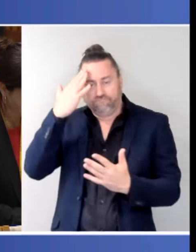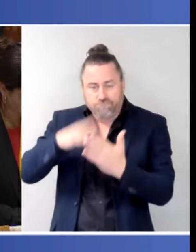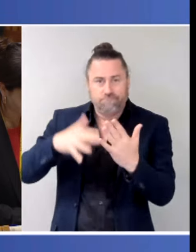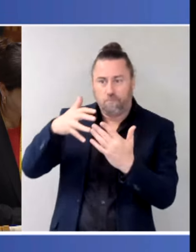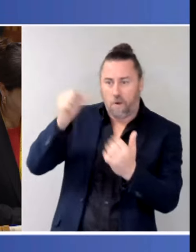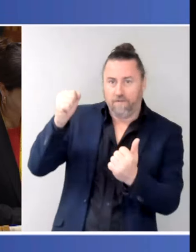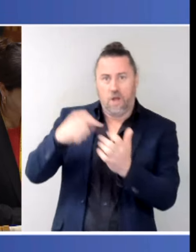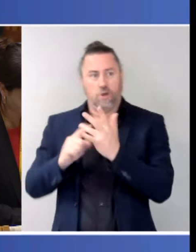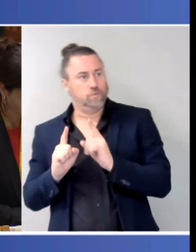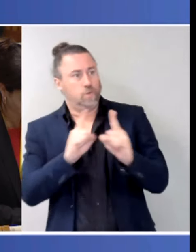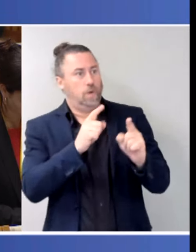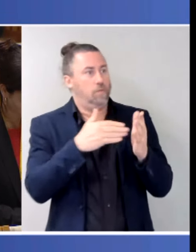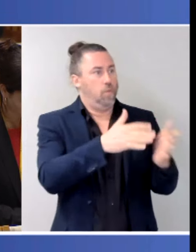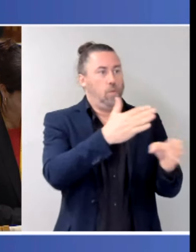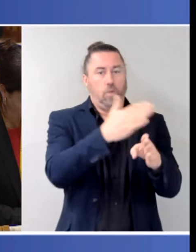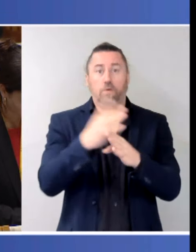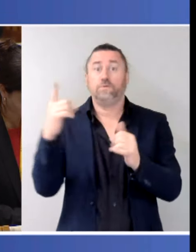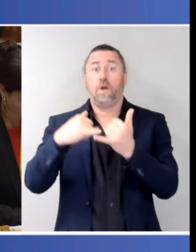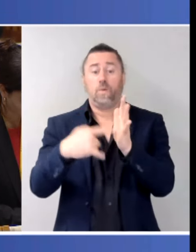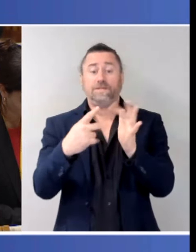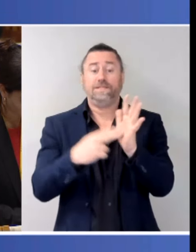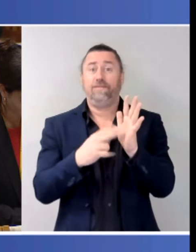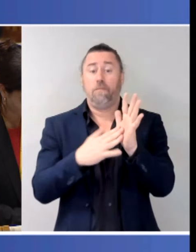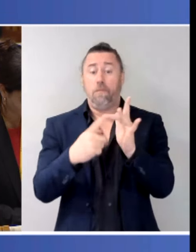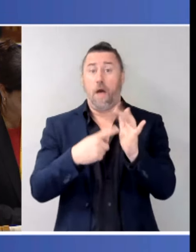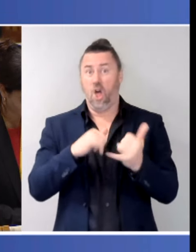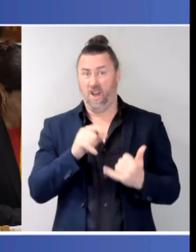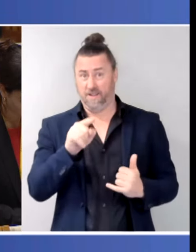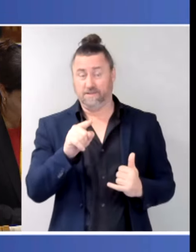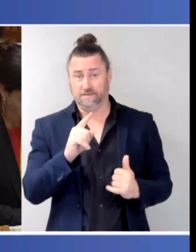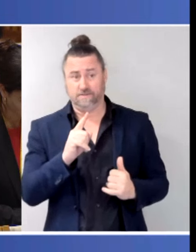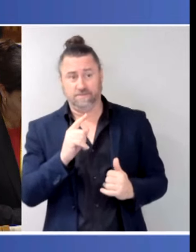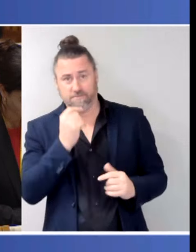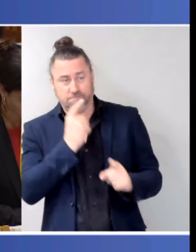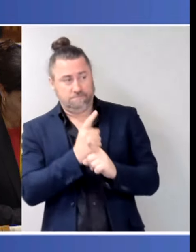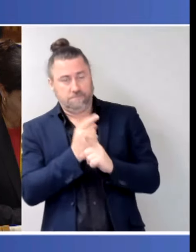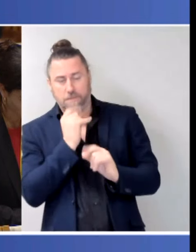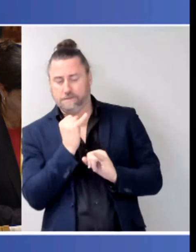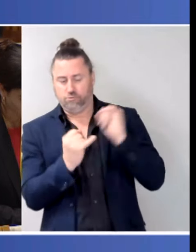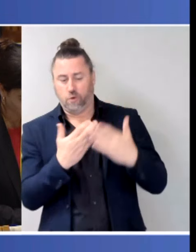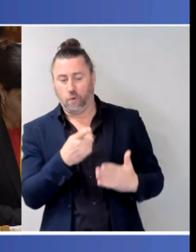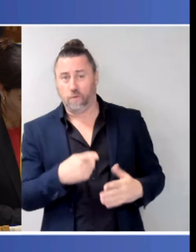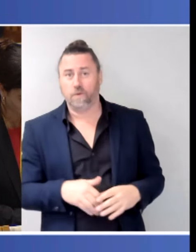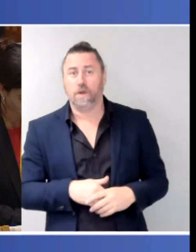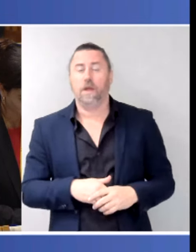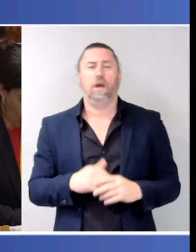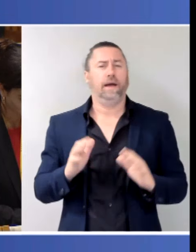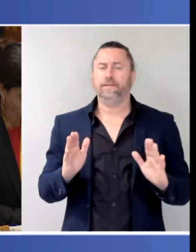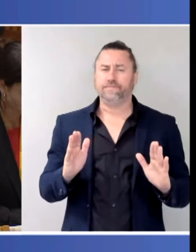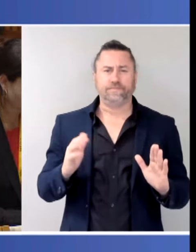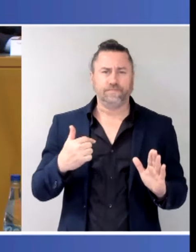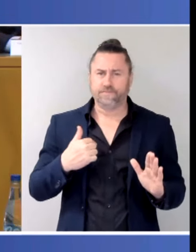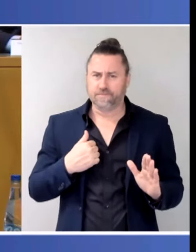Stephen Miles with regards to this contest? Well, what I say is that we're working constructively with the States and Territories.